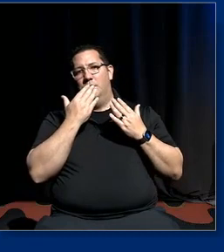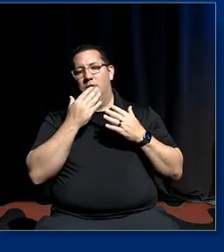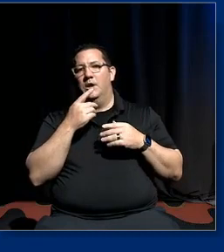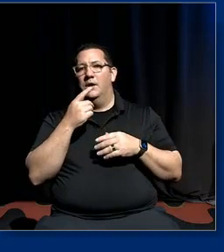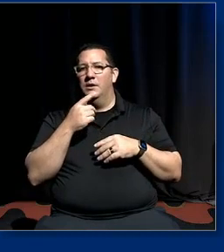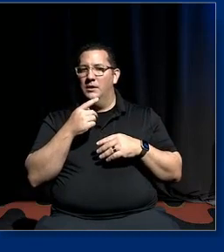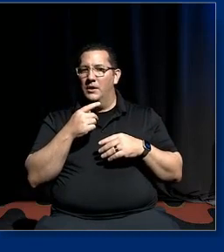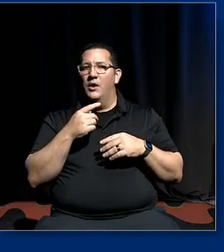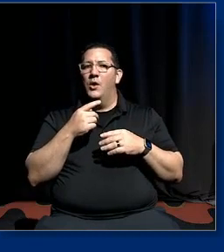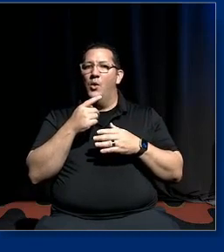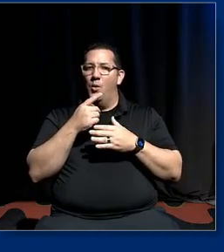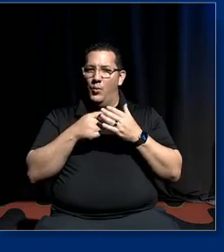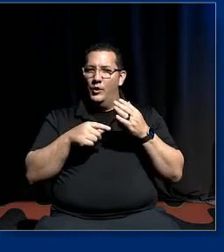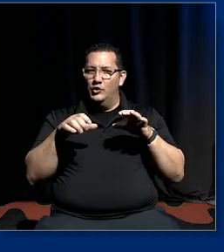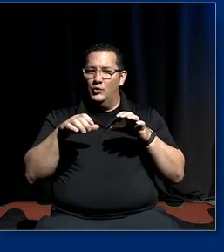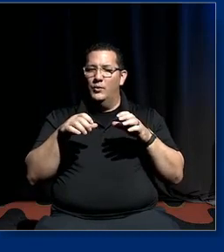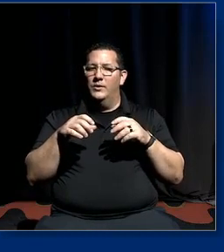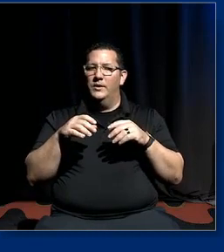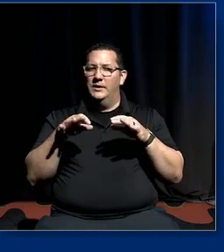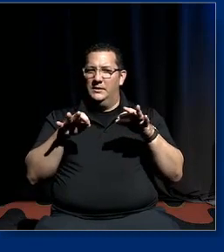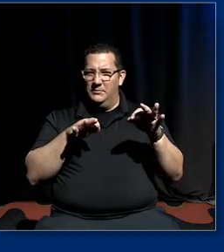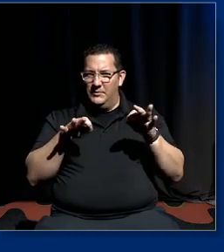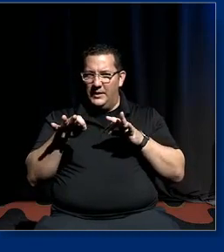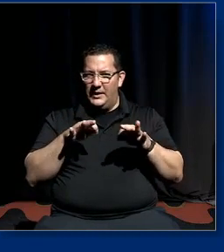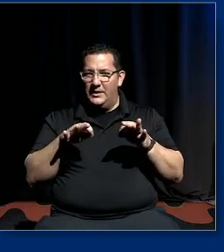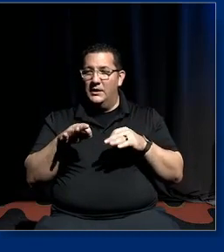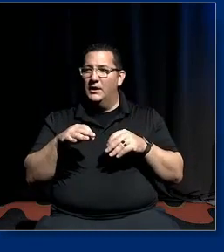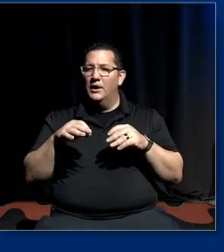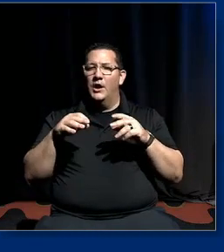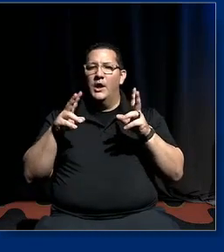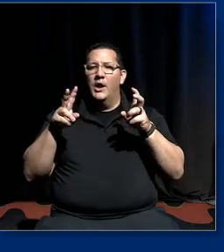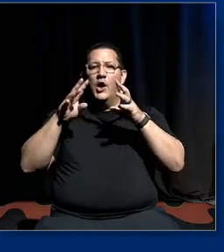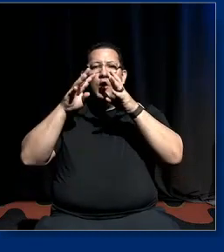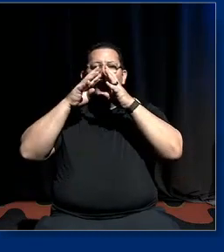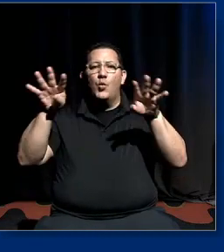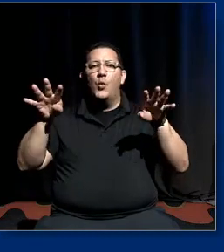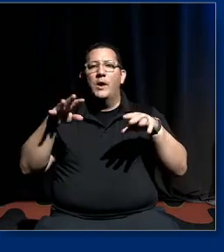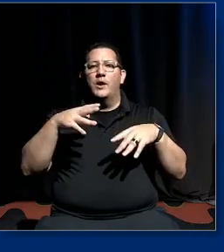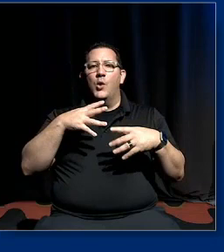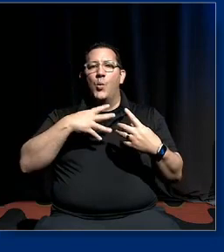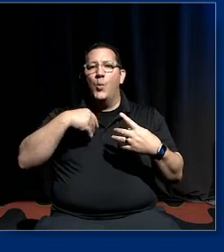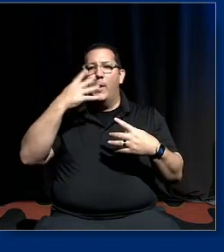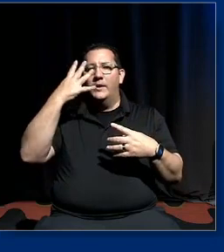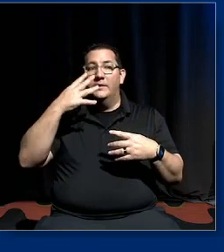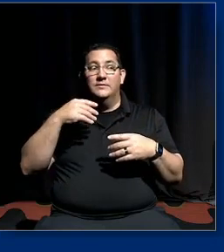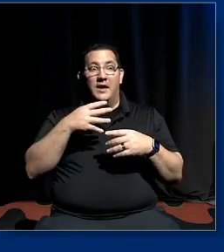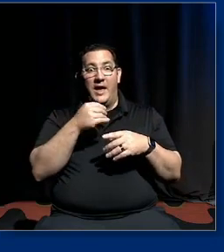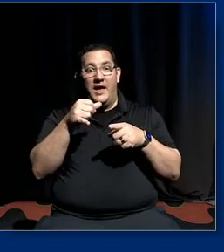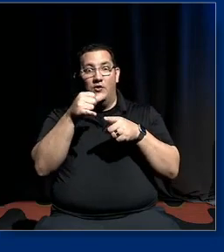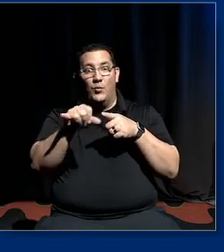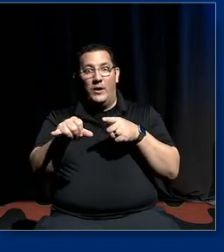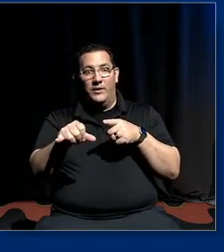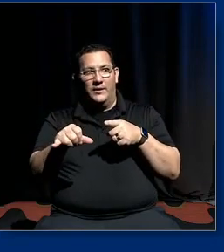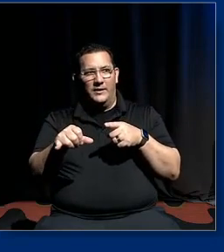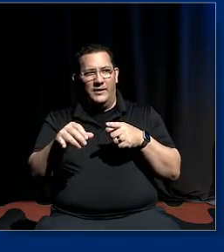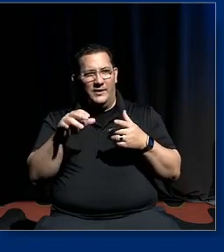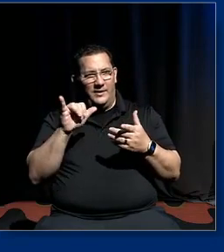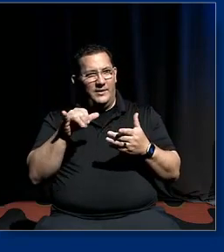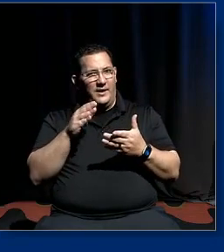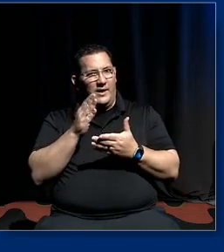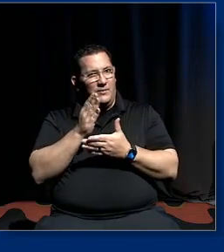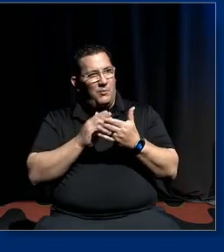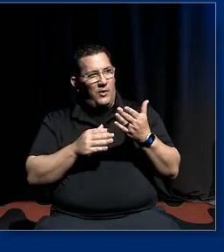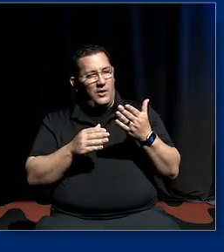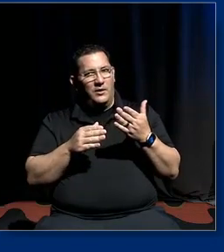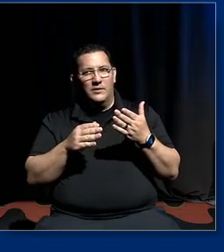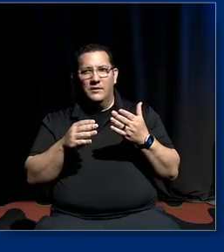doing just that and being very subversive and and ignoring whiteness and swearing because that is a part of whiteness right to be um